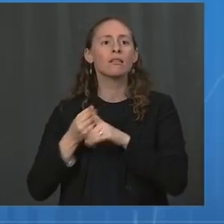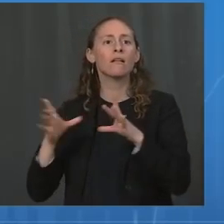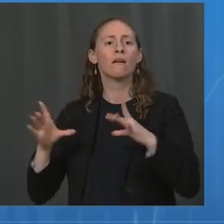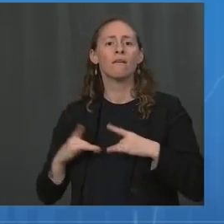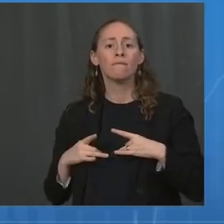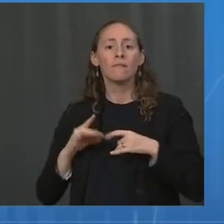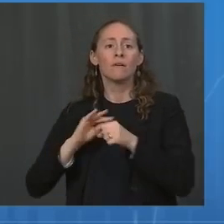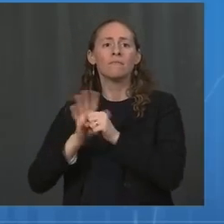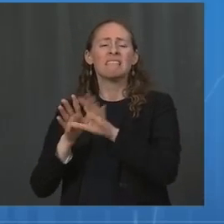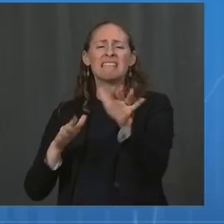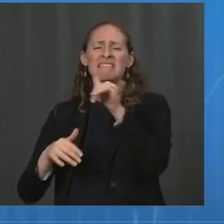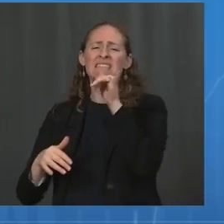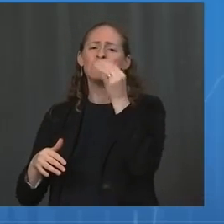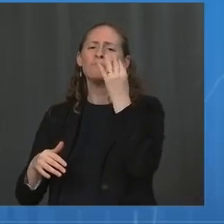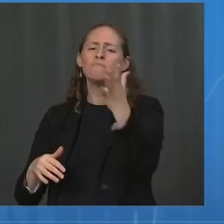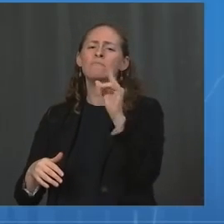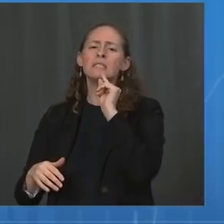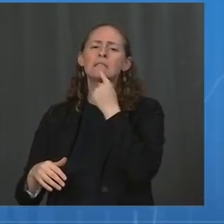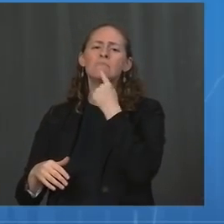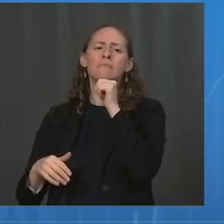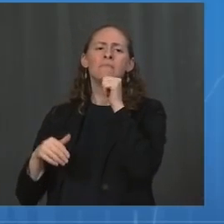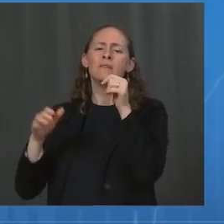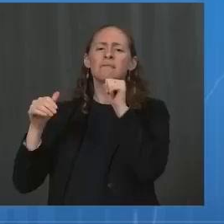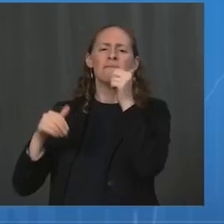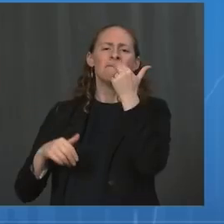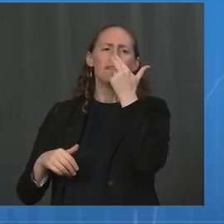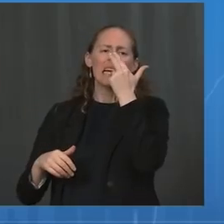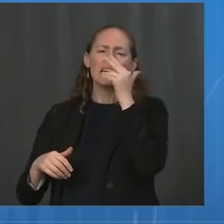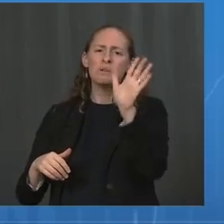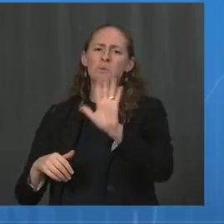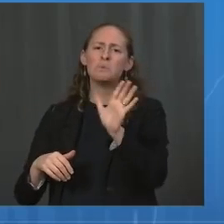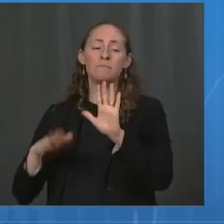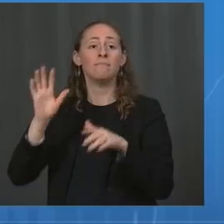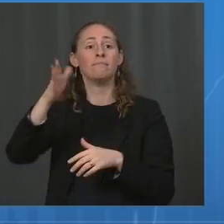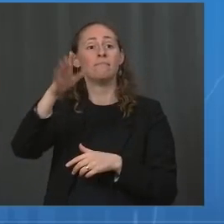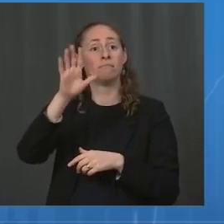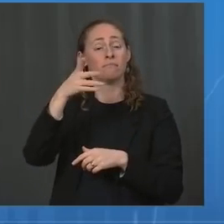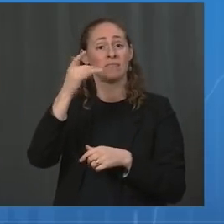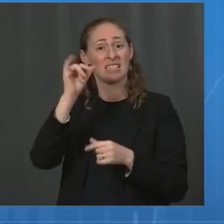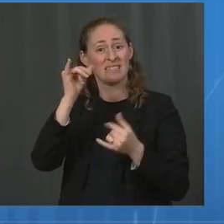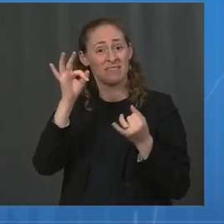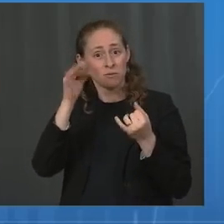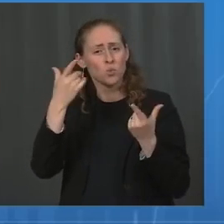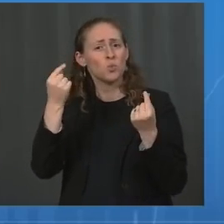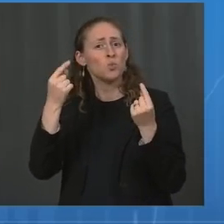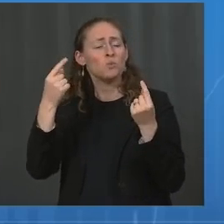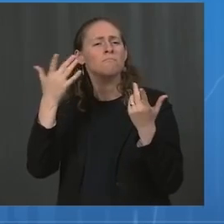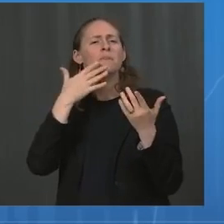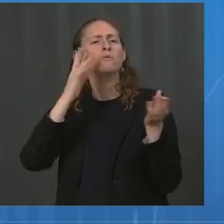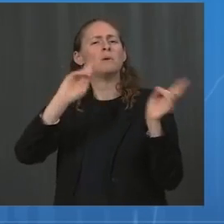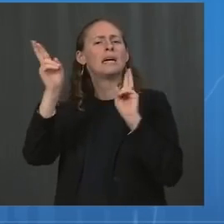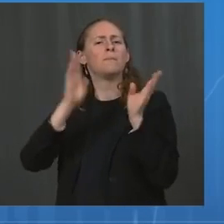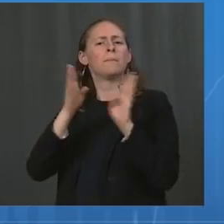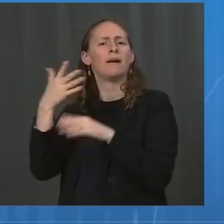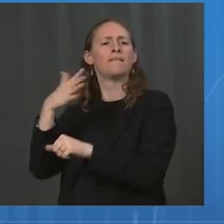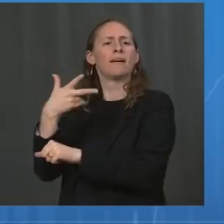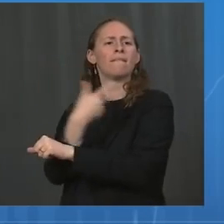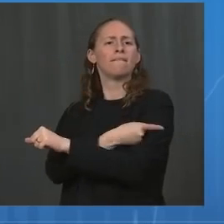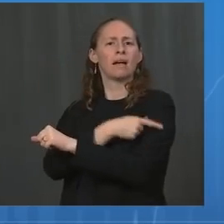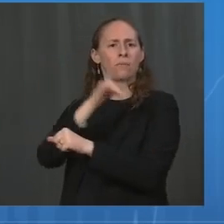extremely important for pregnant women and women planning to get pregnant to get vaccinated. Next slide.